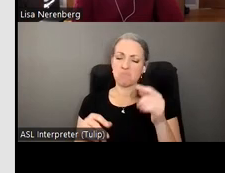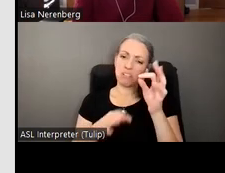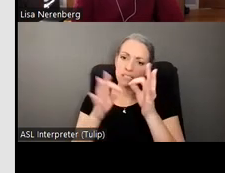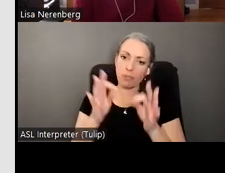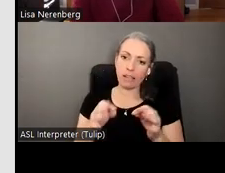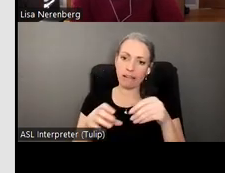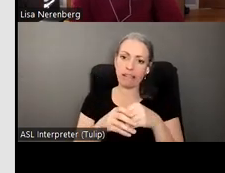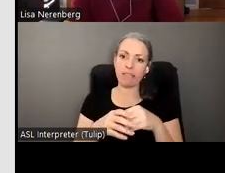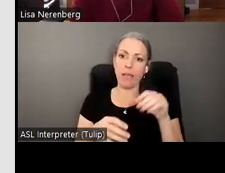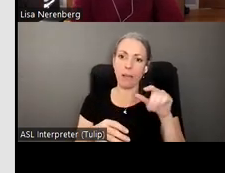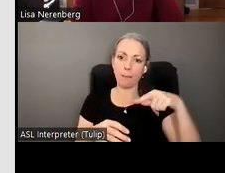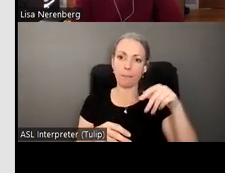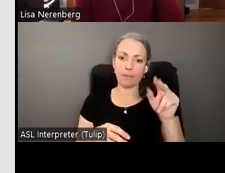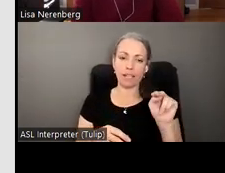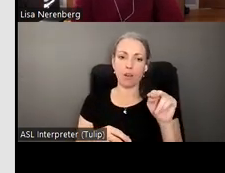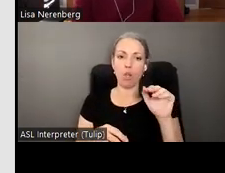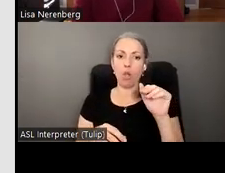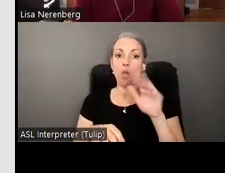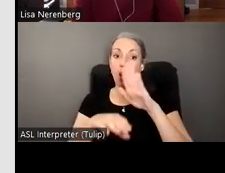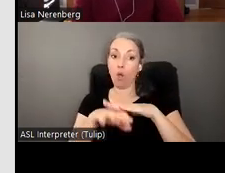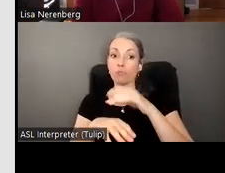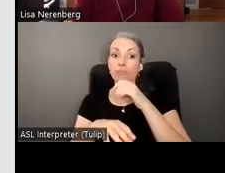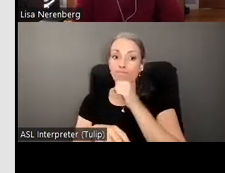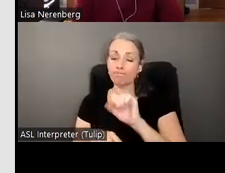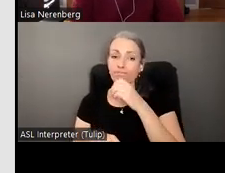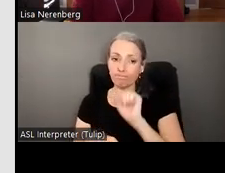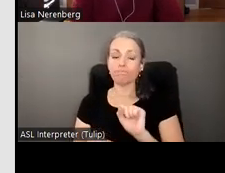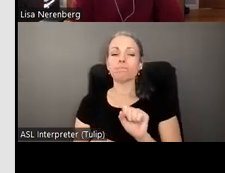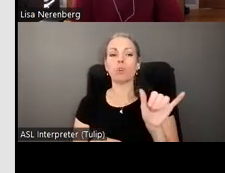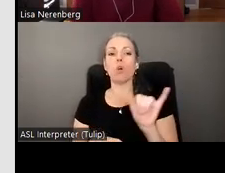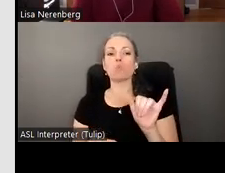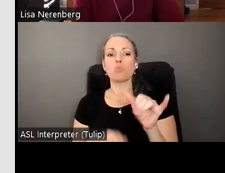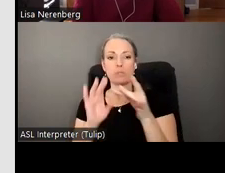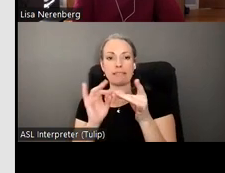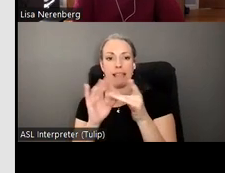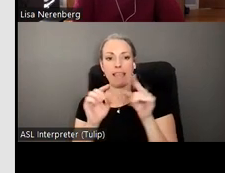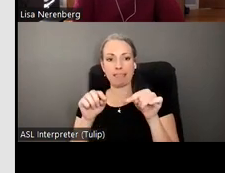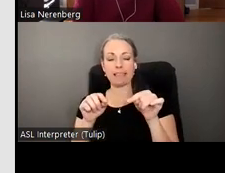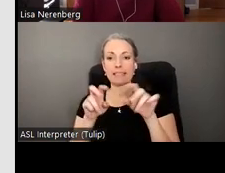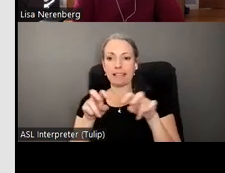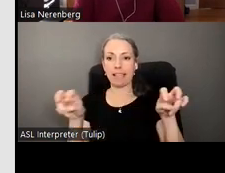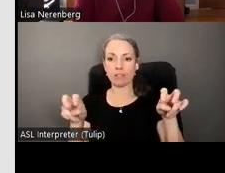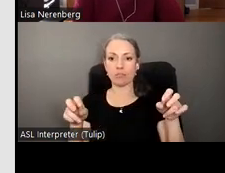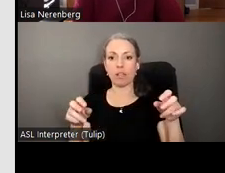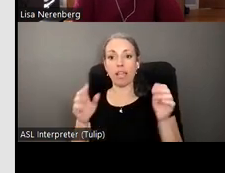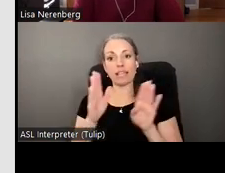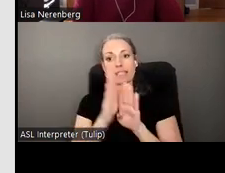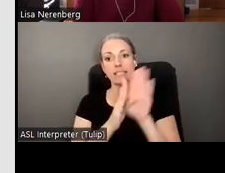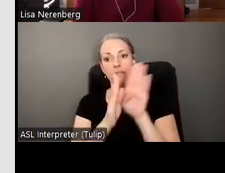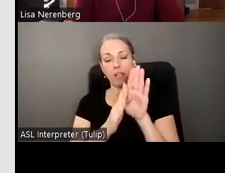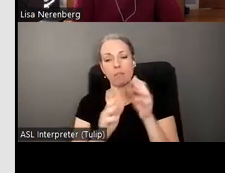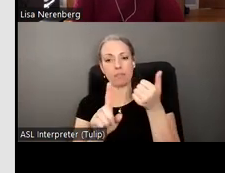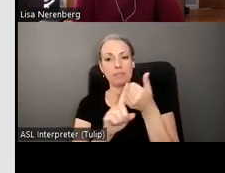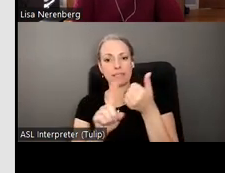master plan on aging and i also want to mention that that this council has developed its own tools and principles for equity